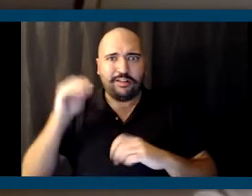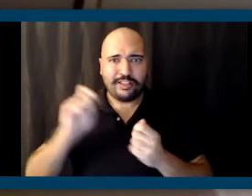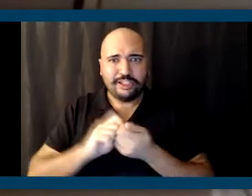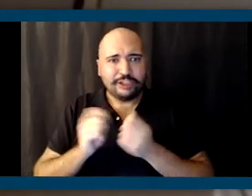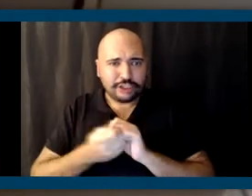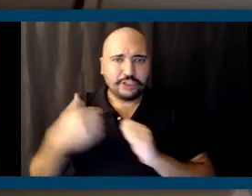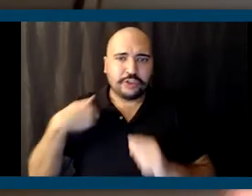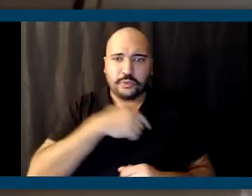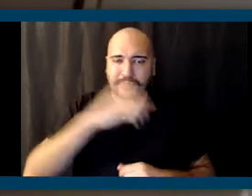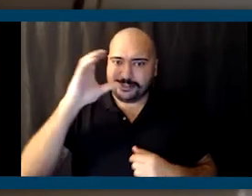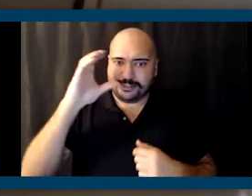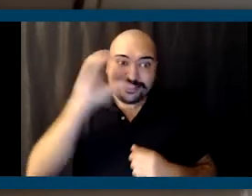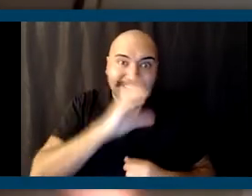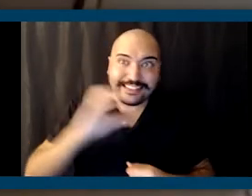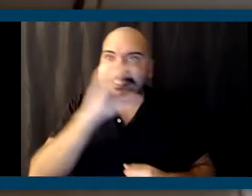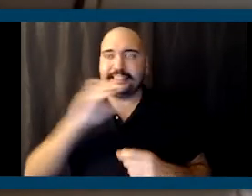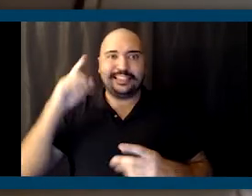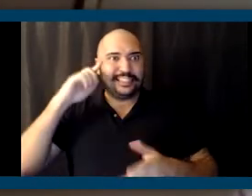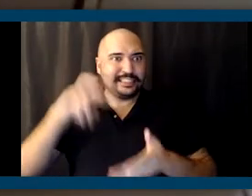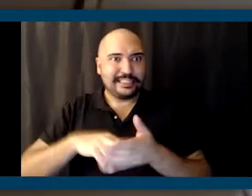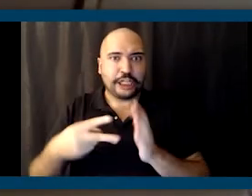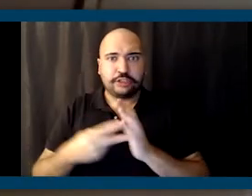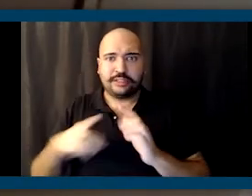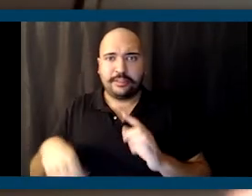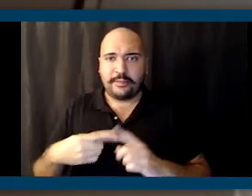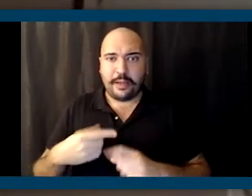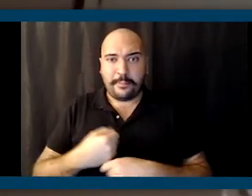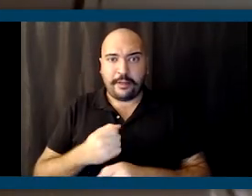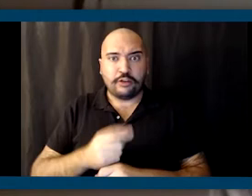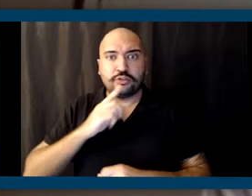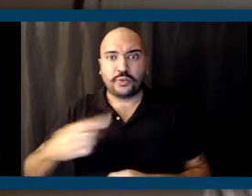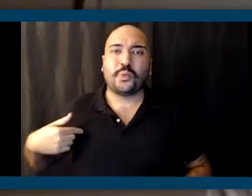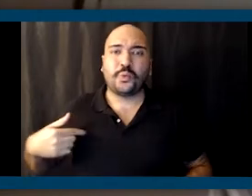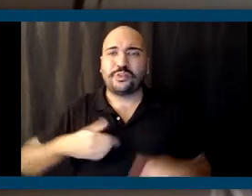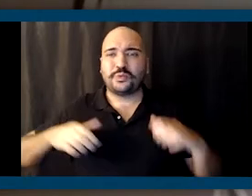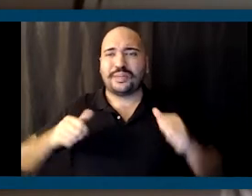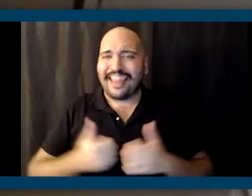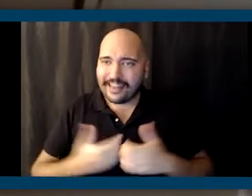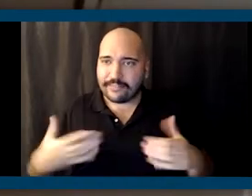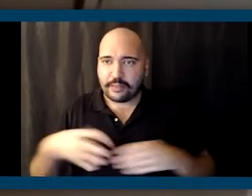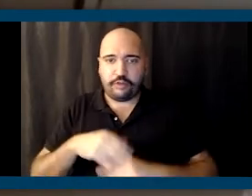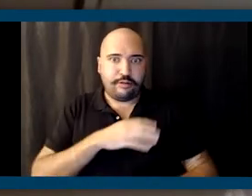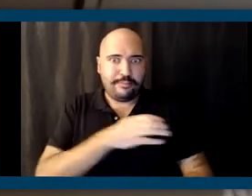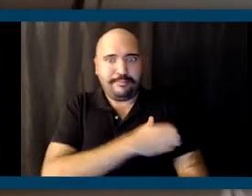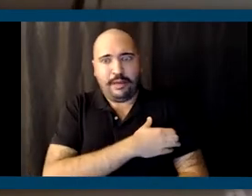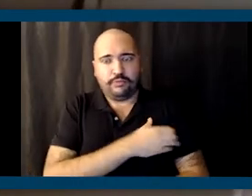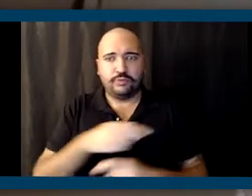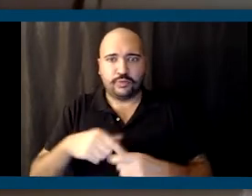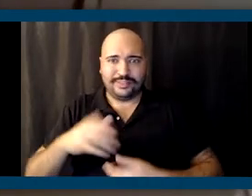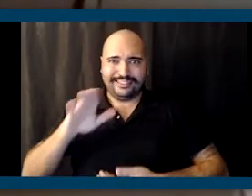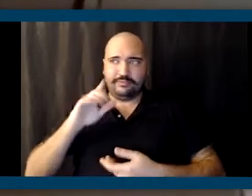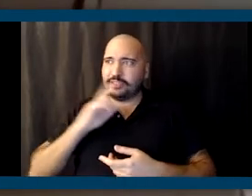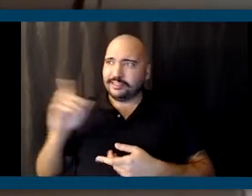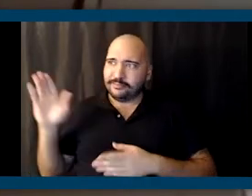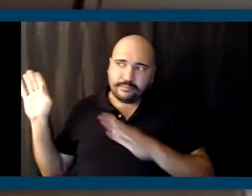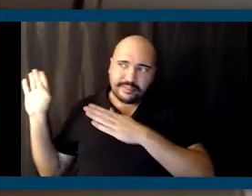and be very intentional about making sure that we're doing everything in our power to center people who are